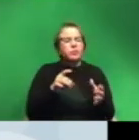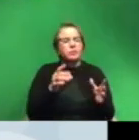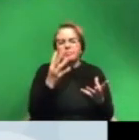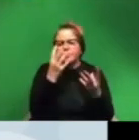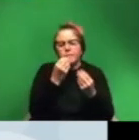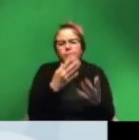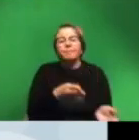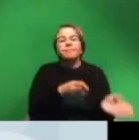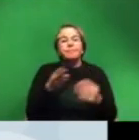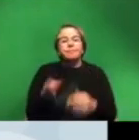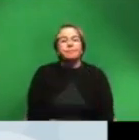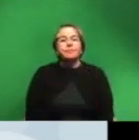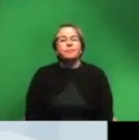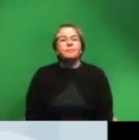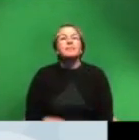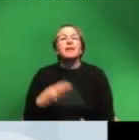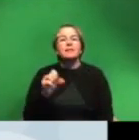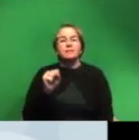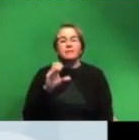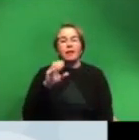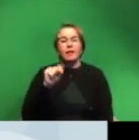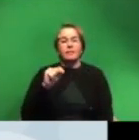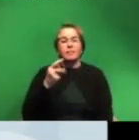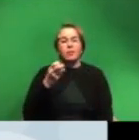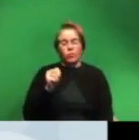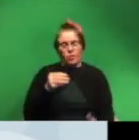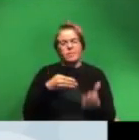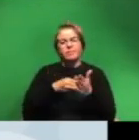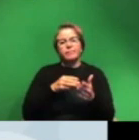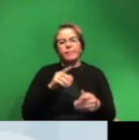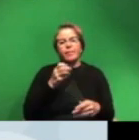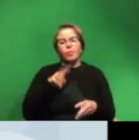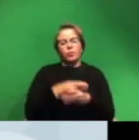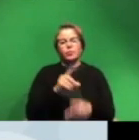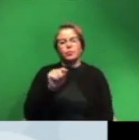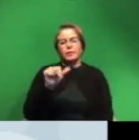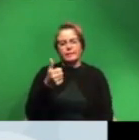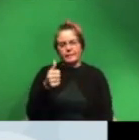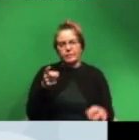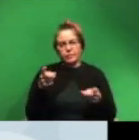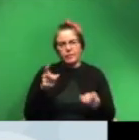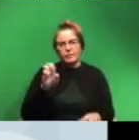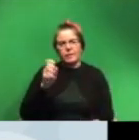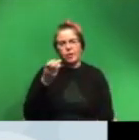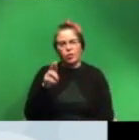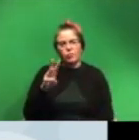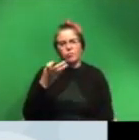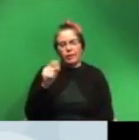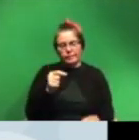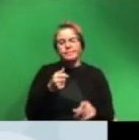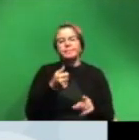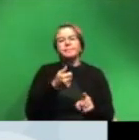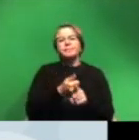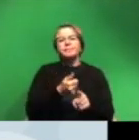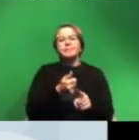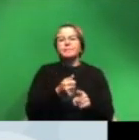piece um the next is scott pogrom versus the world which came out in 2010 which is directed by edgar wright and this is a very highly